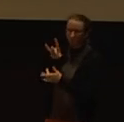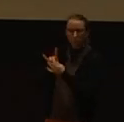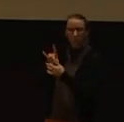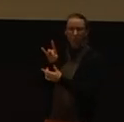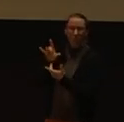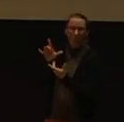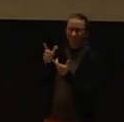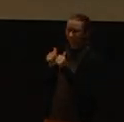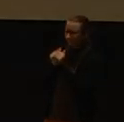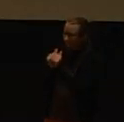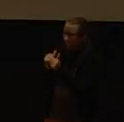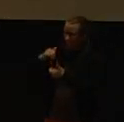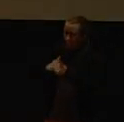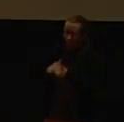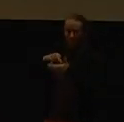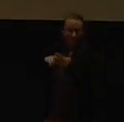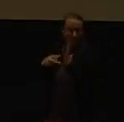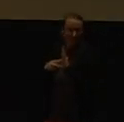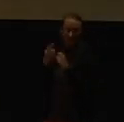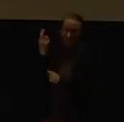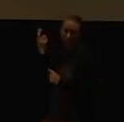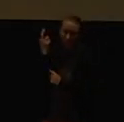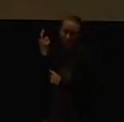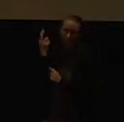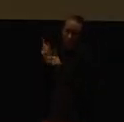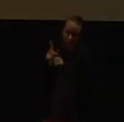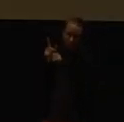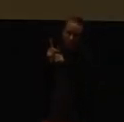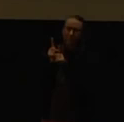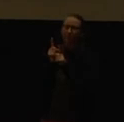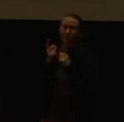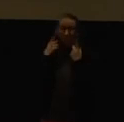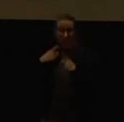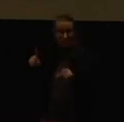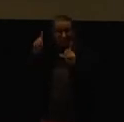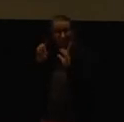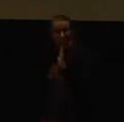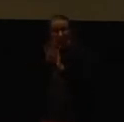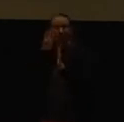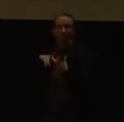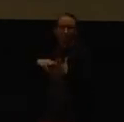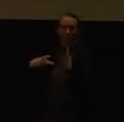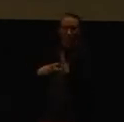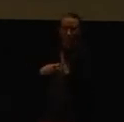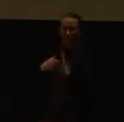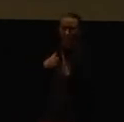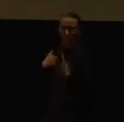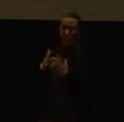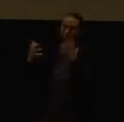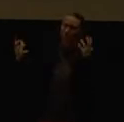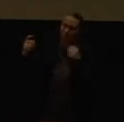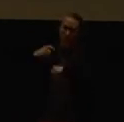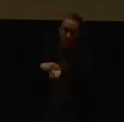that we needed to be closer than ever. Having a successful partnership meant that we would be spending what to normal people might